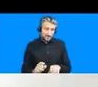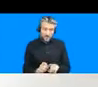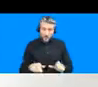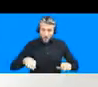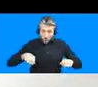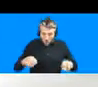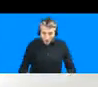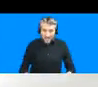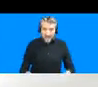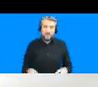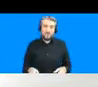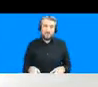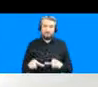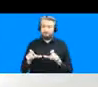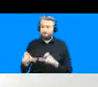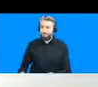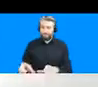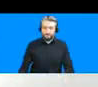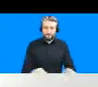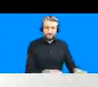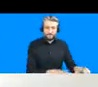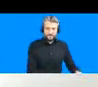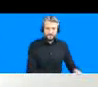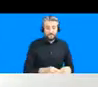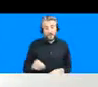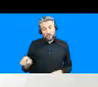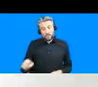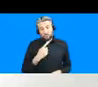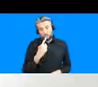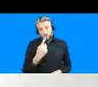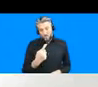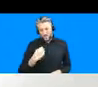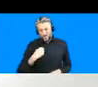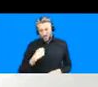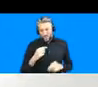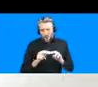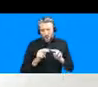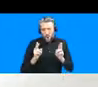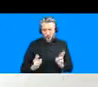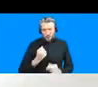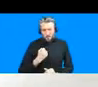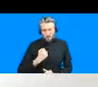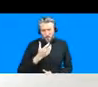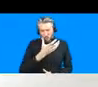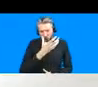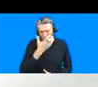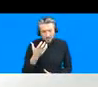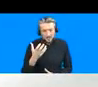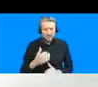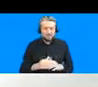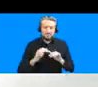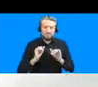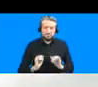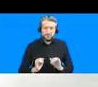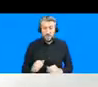the respondents reported that the temperatures inside their homes were very hot too hot 60 reported that the walls of their